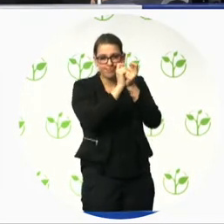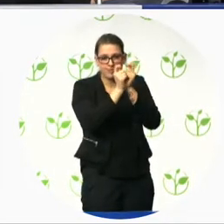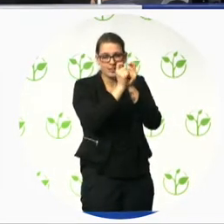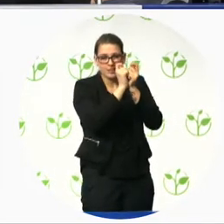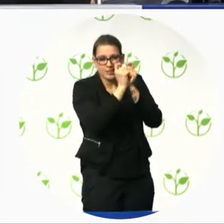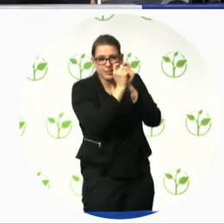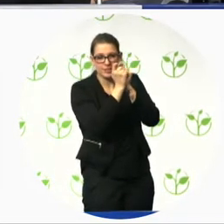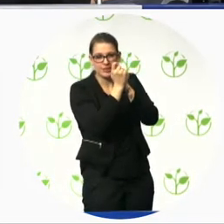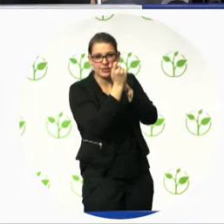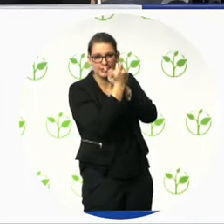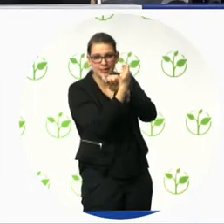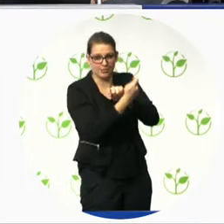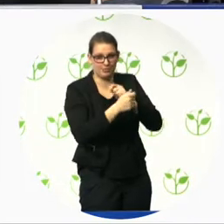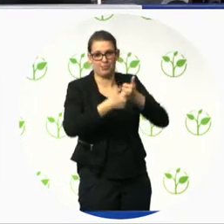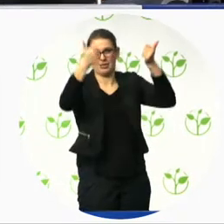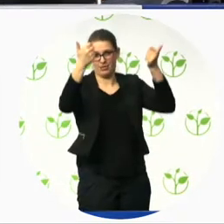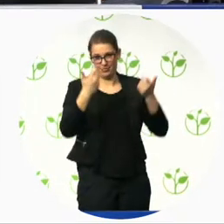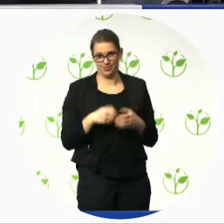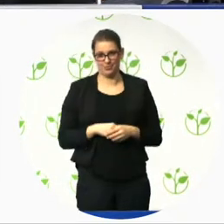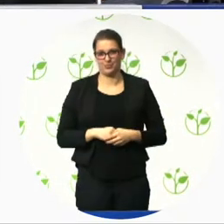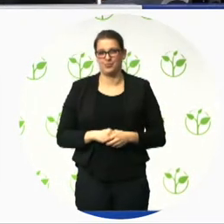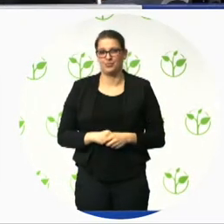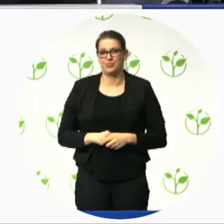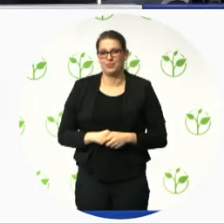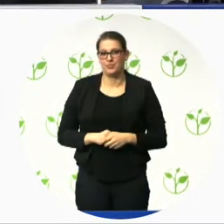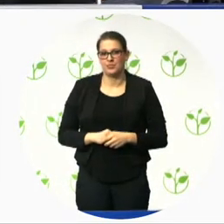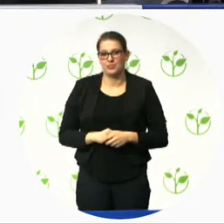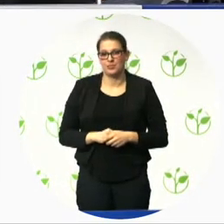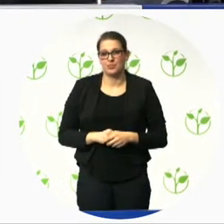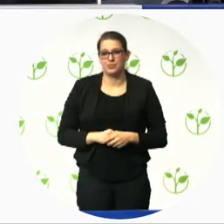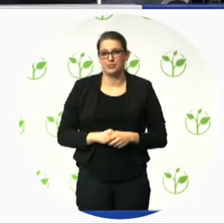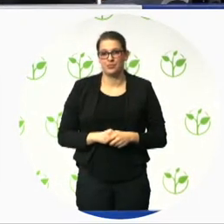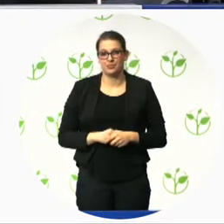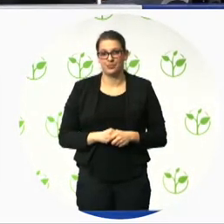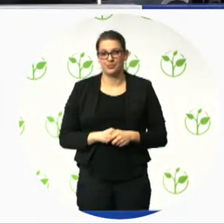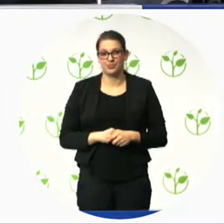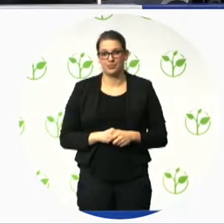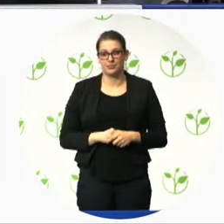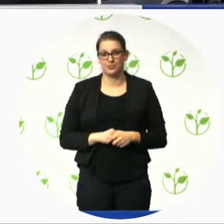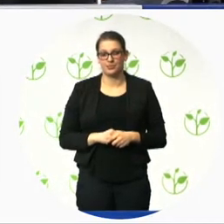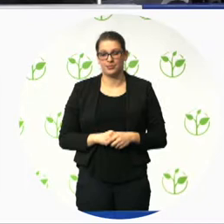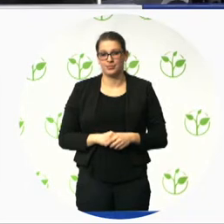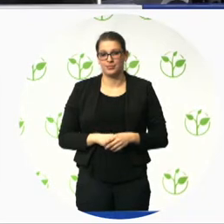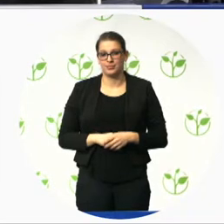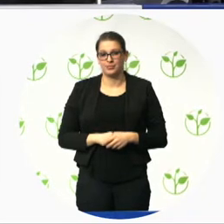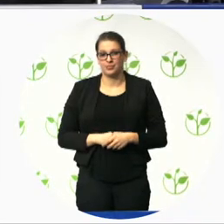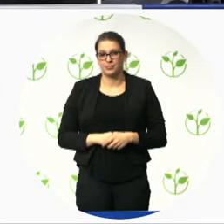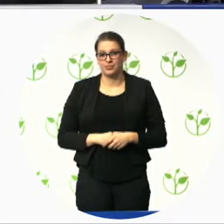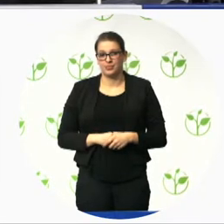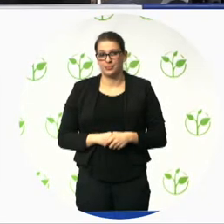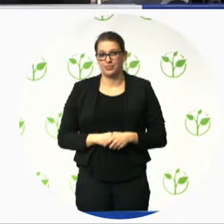want them to fulfill, yeah.